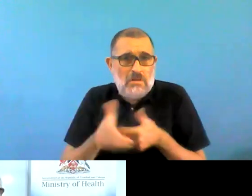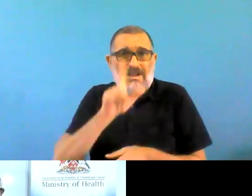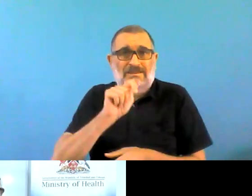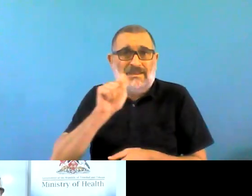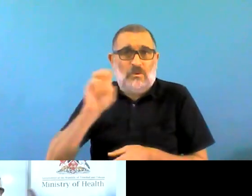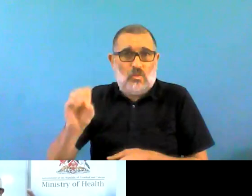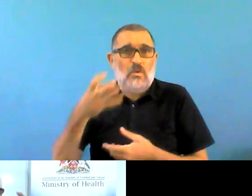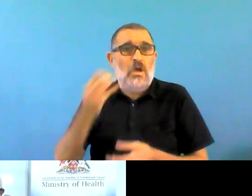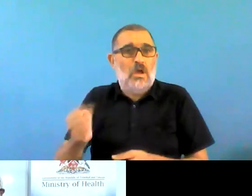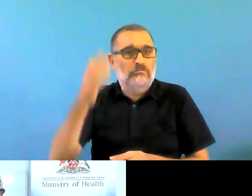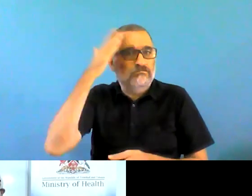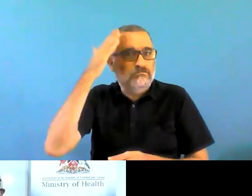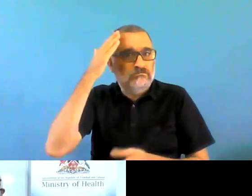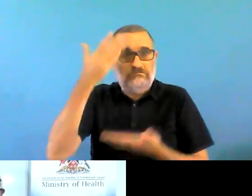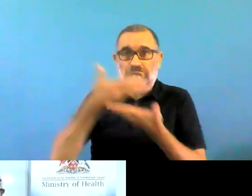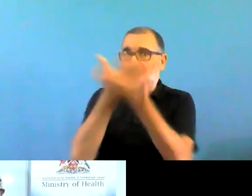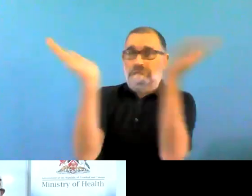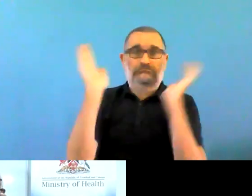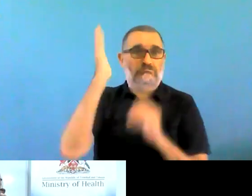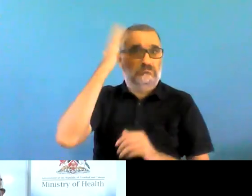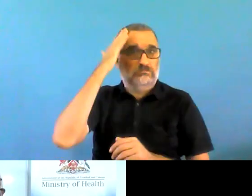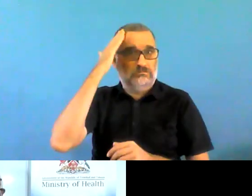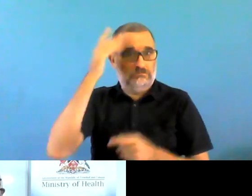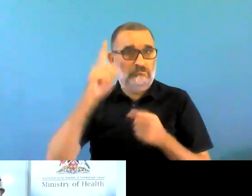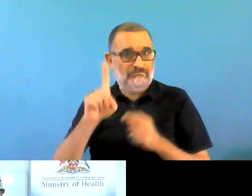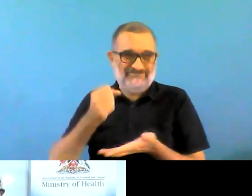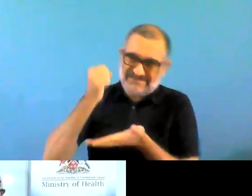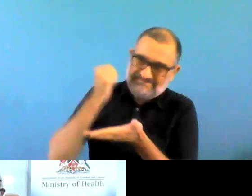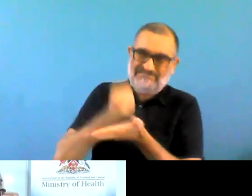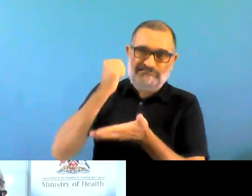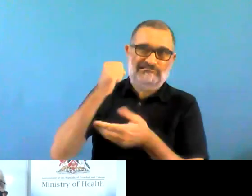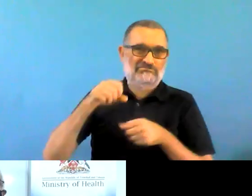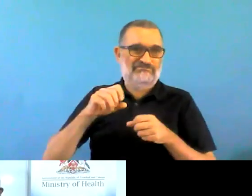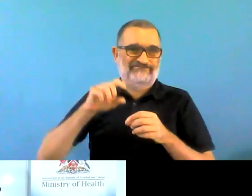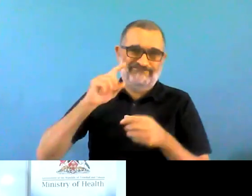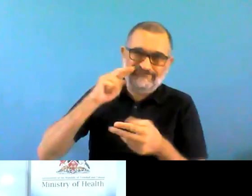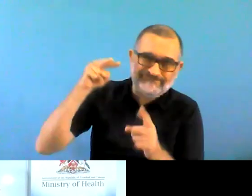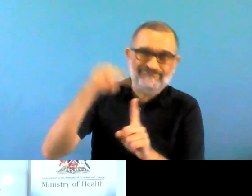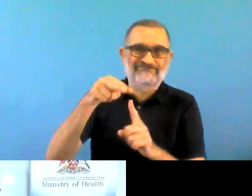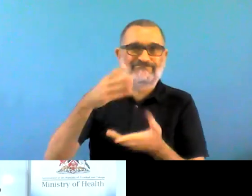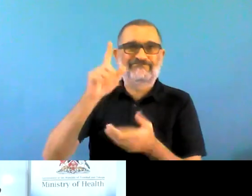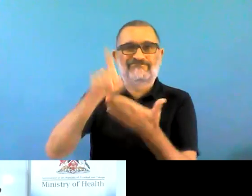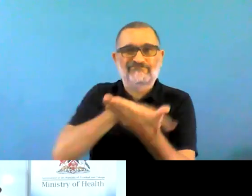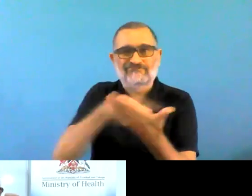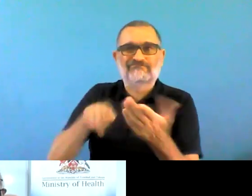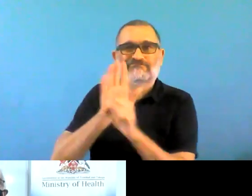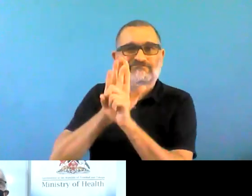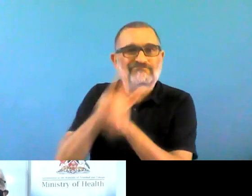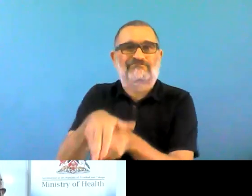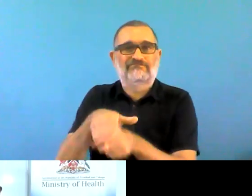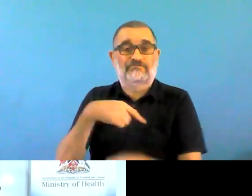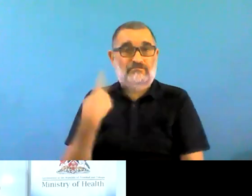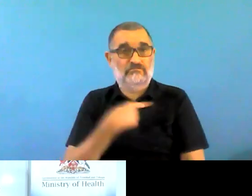countries have that. But it's smaller the country where people live in close-knit villages and communities where